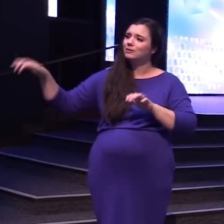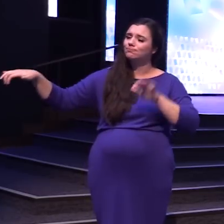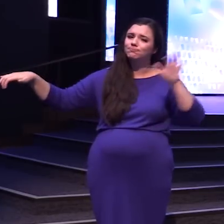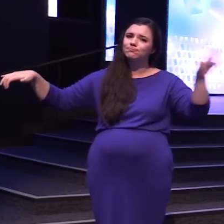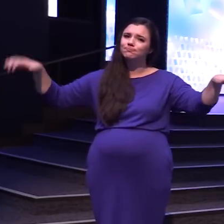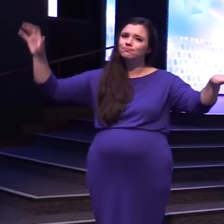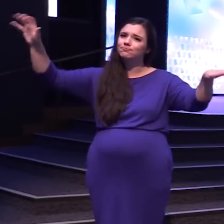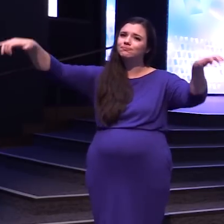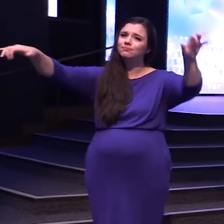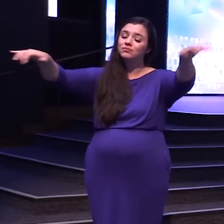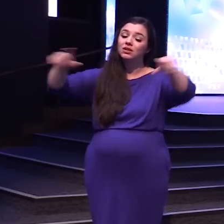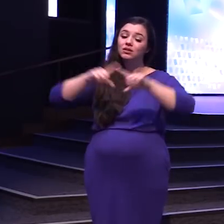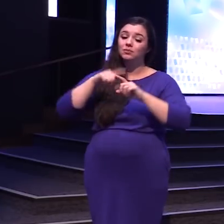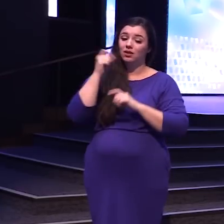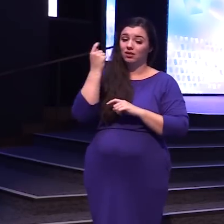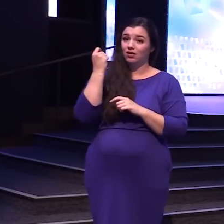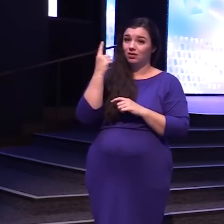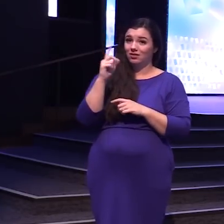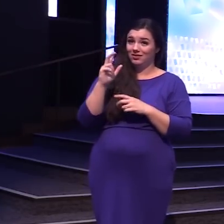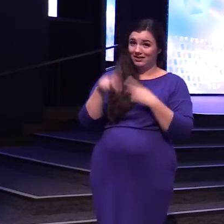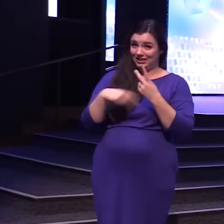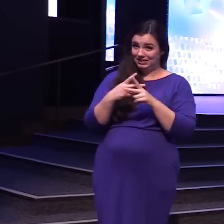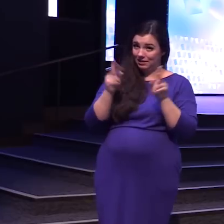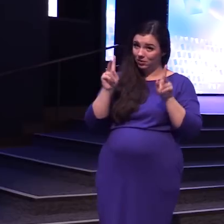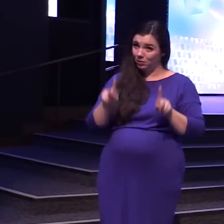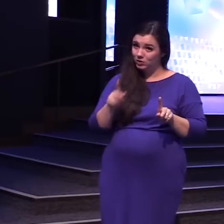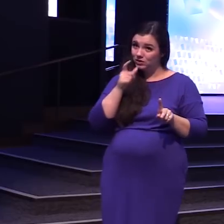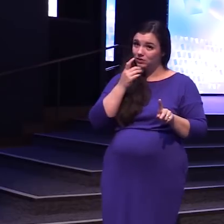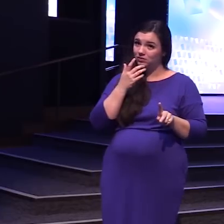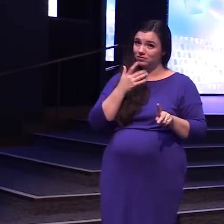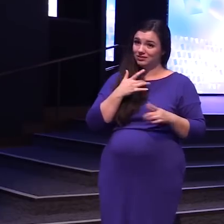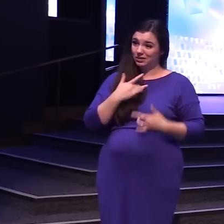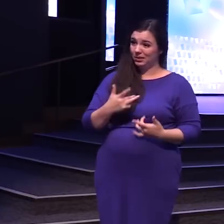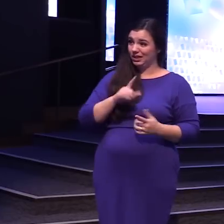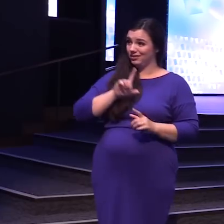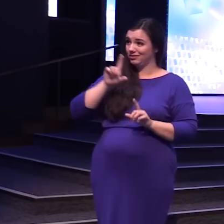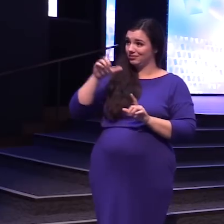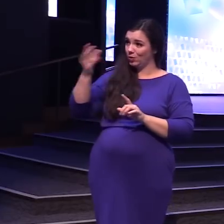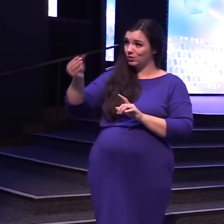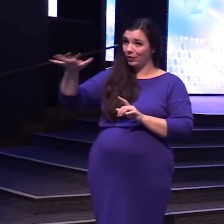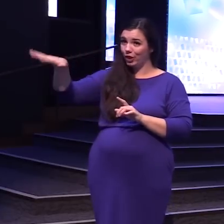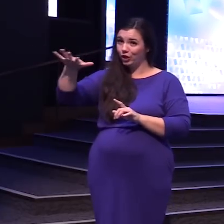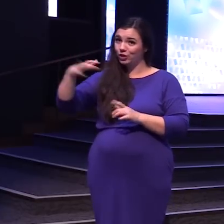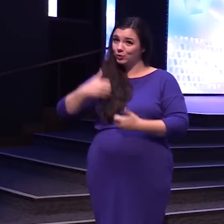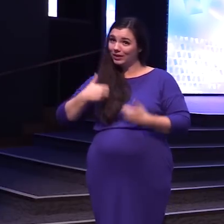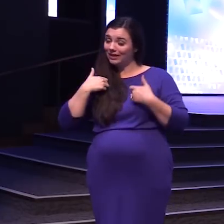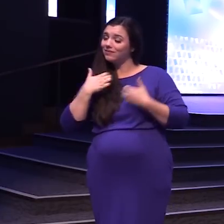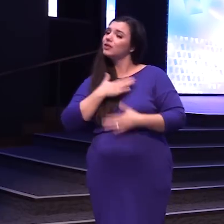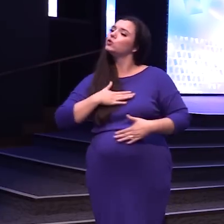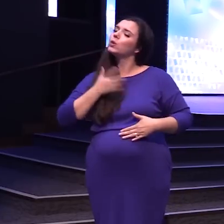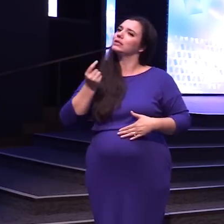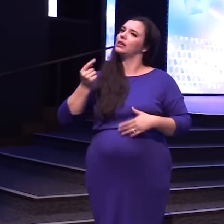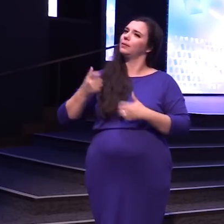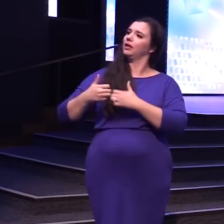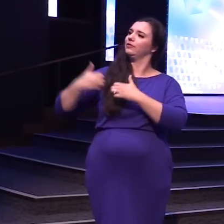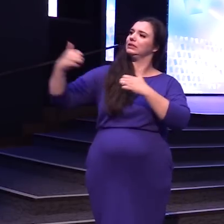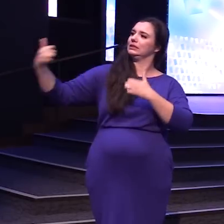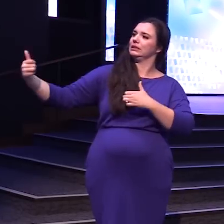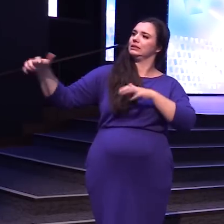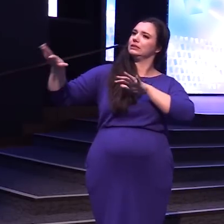But the type of person Who goes out there To live Likes a little distance